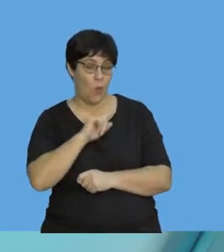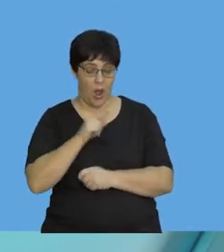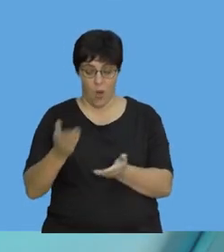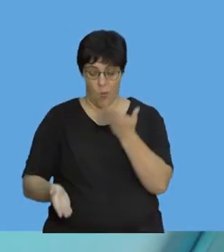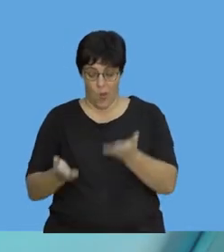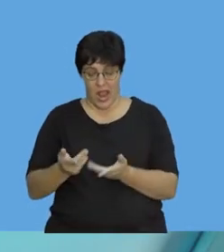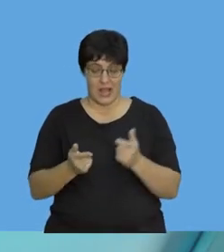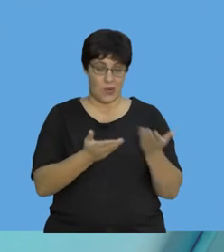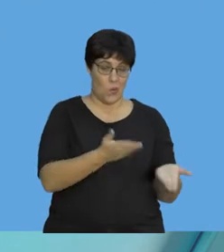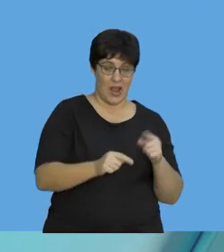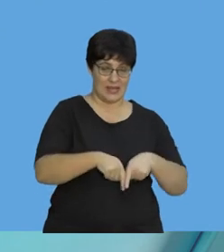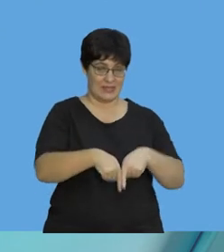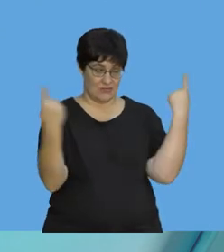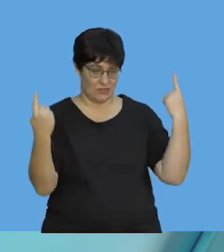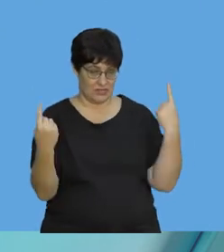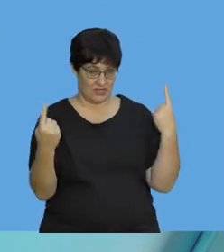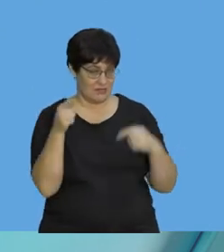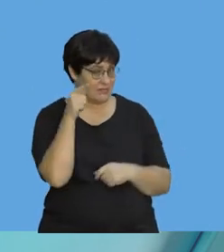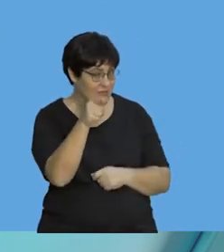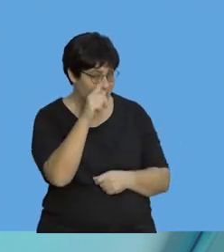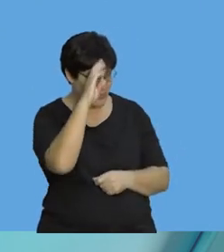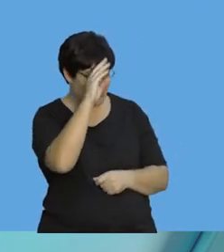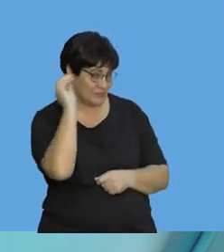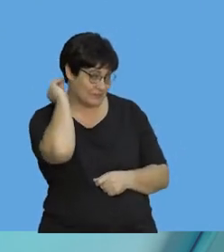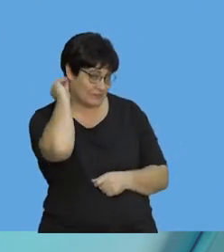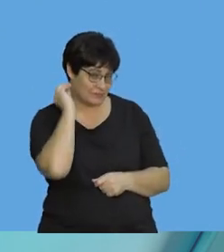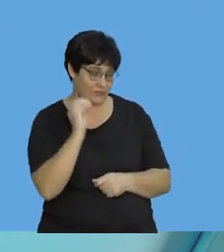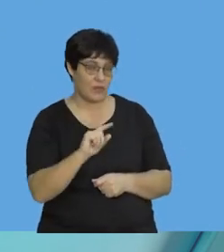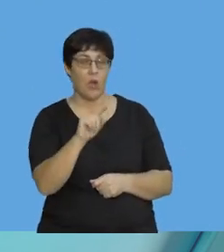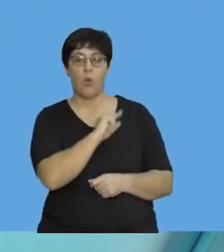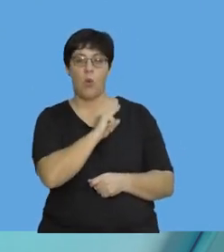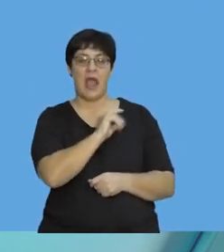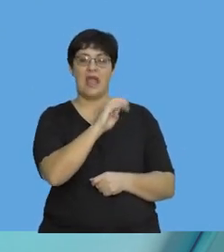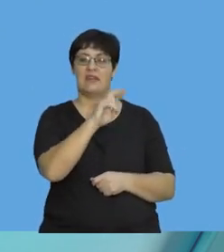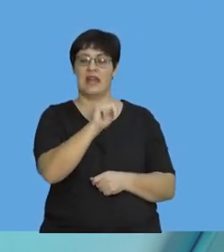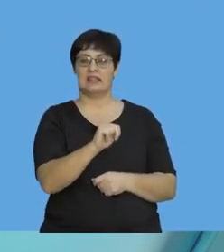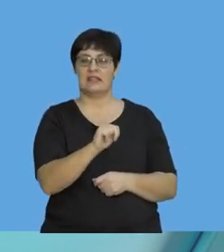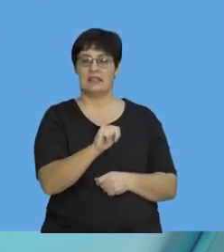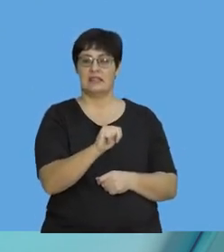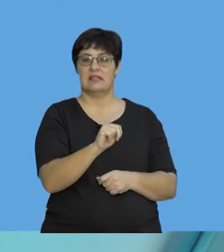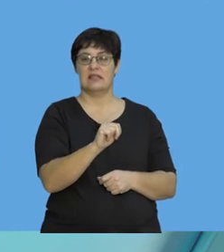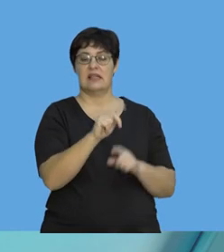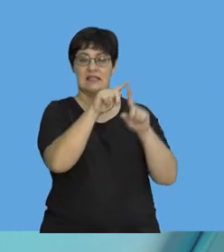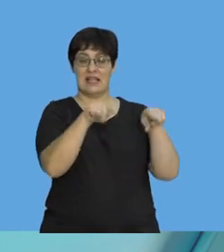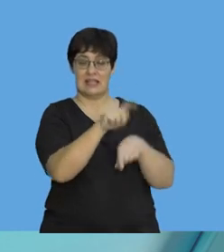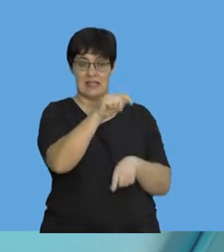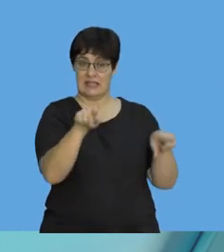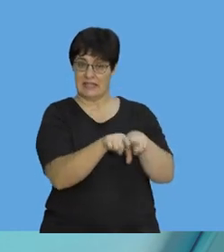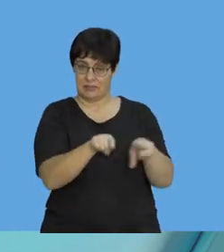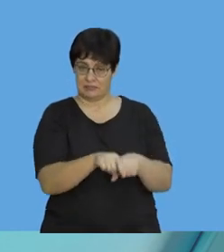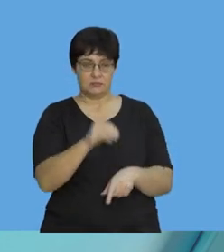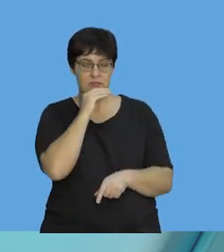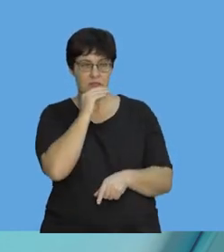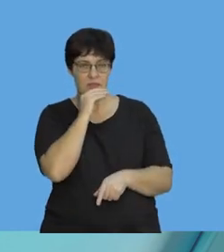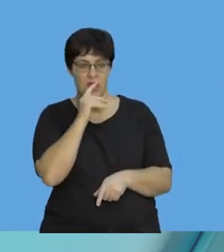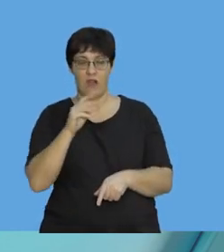their masses are different. That's important to get here. Just because F net and delta T are equal does